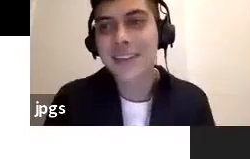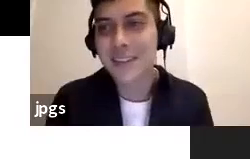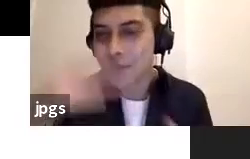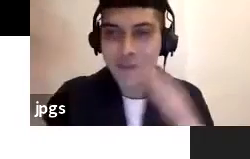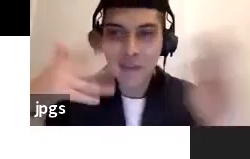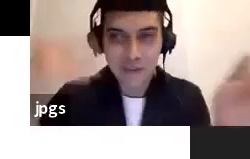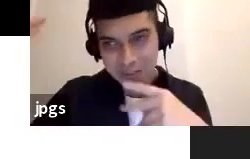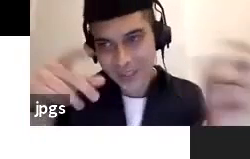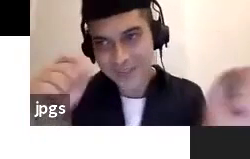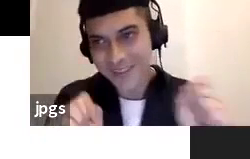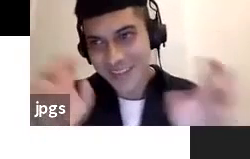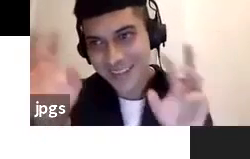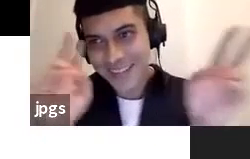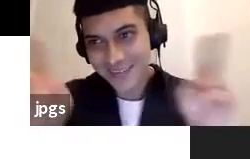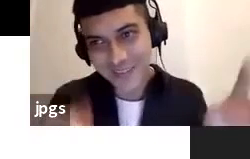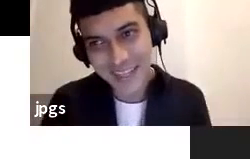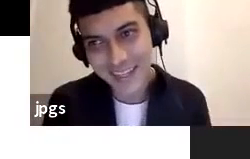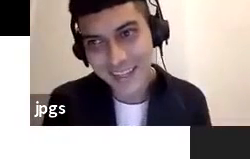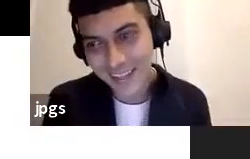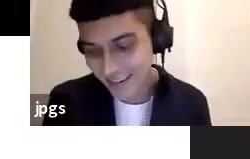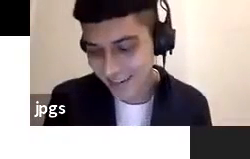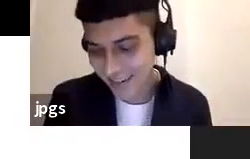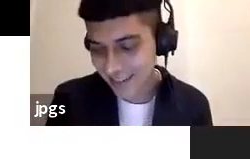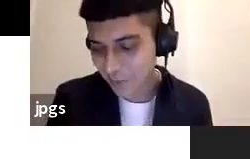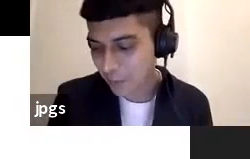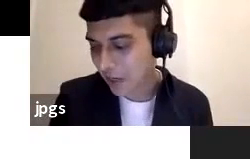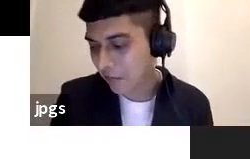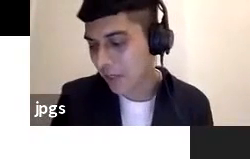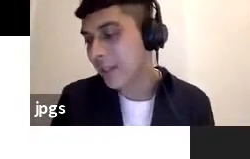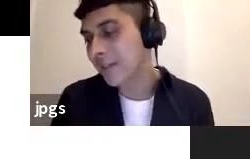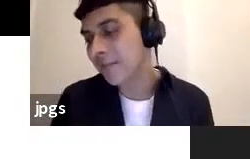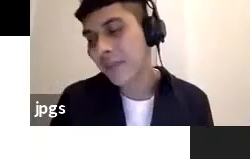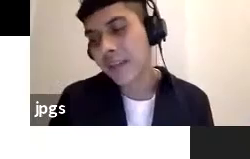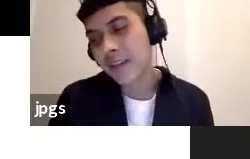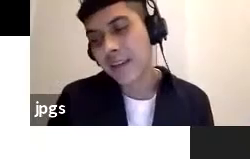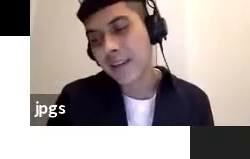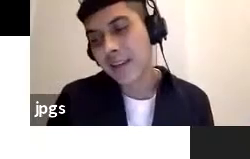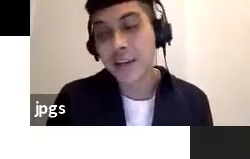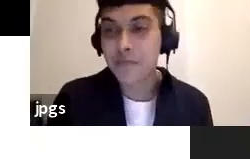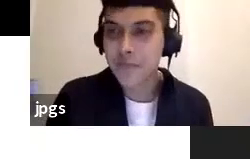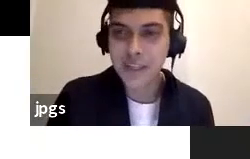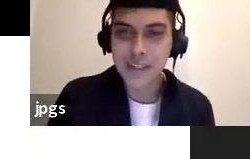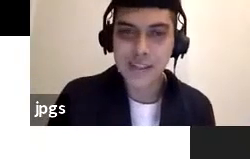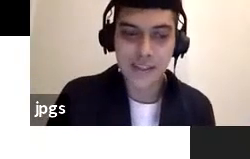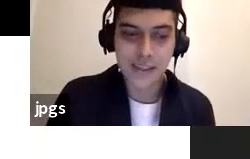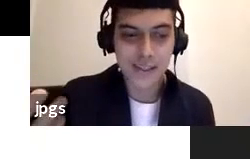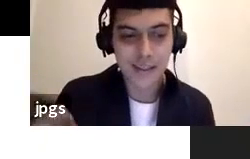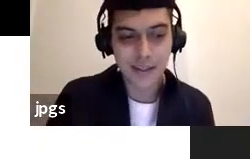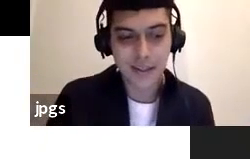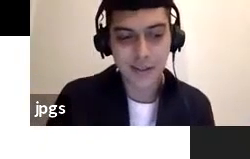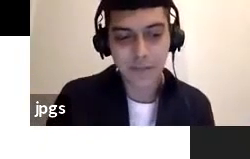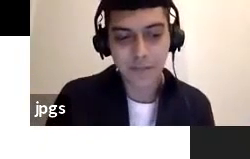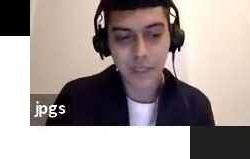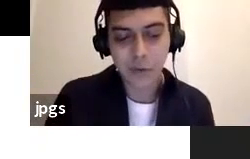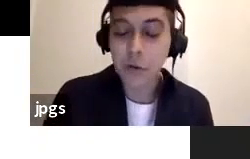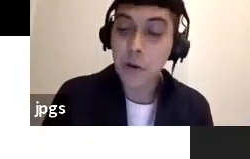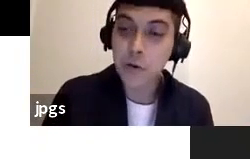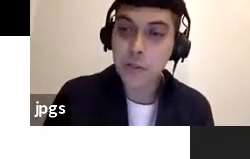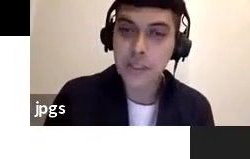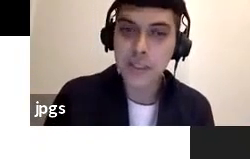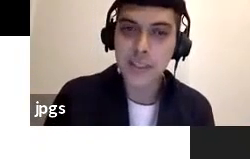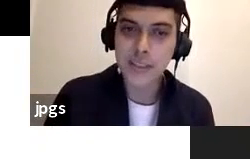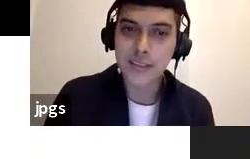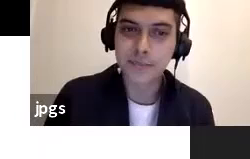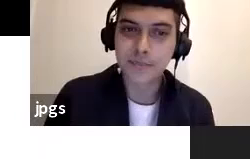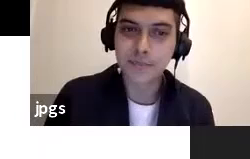many thanks many many many ideas popping up and and yeah just uh to